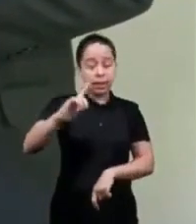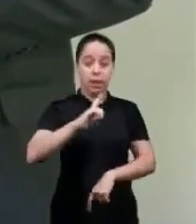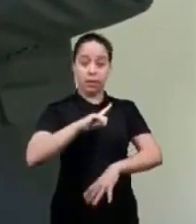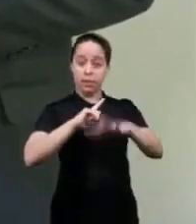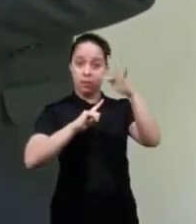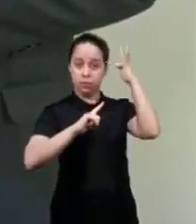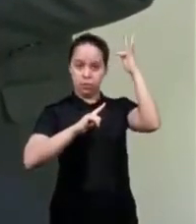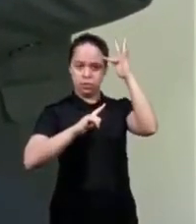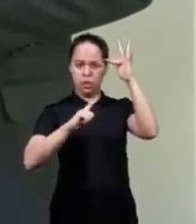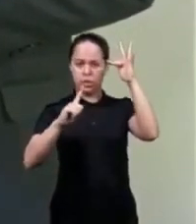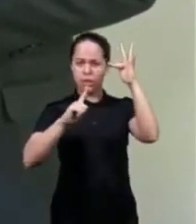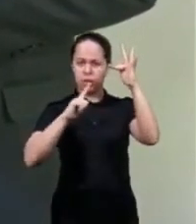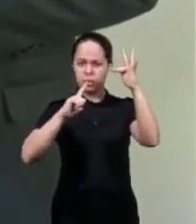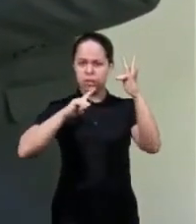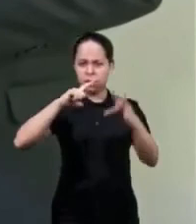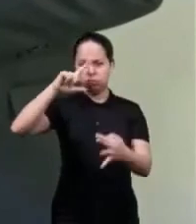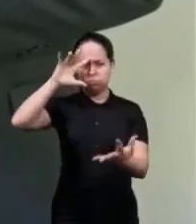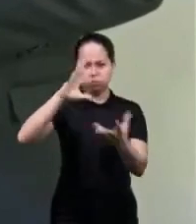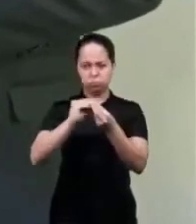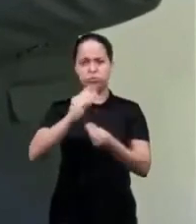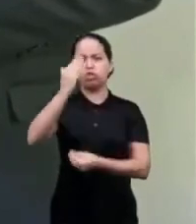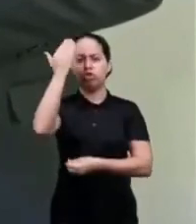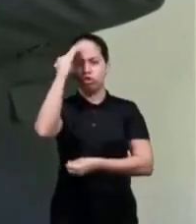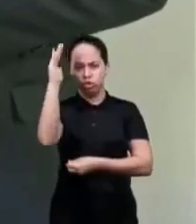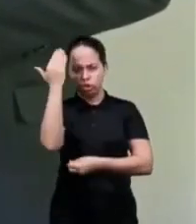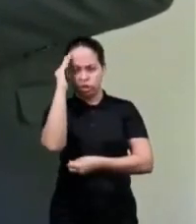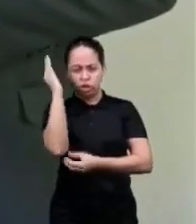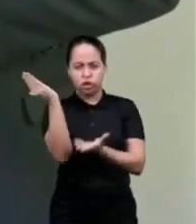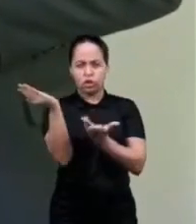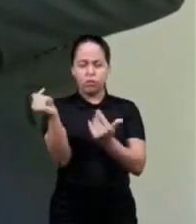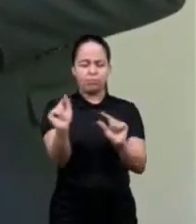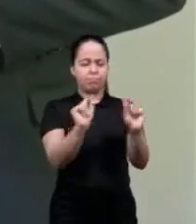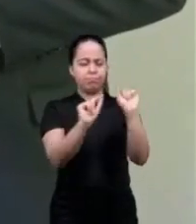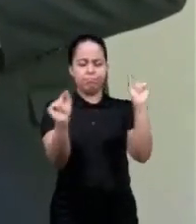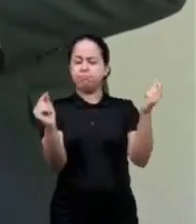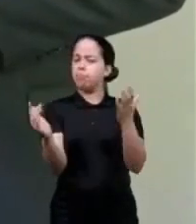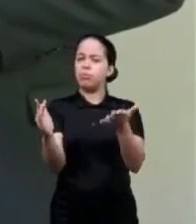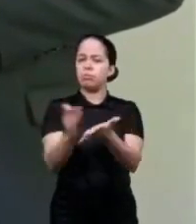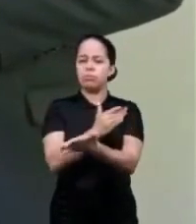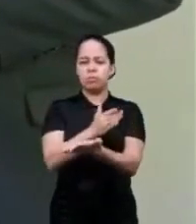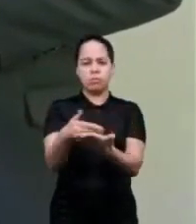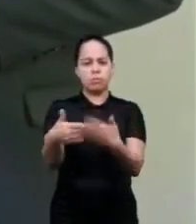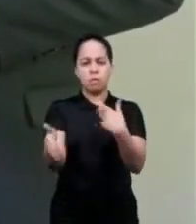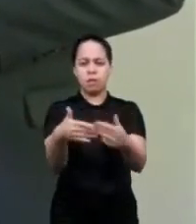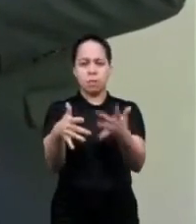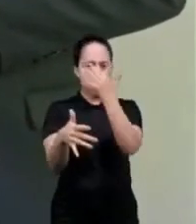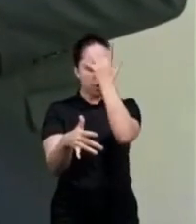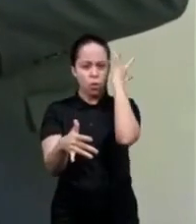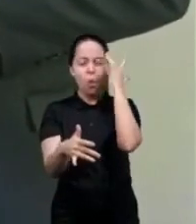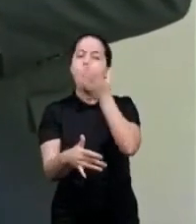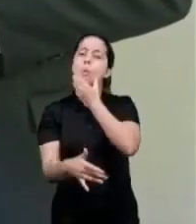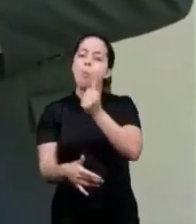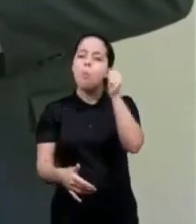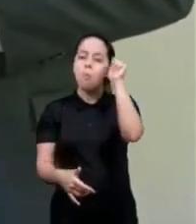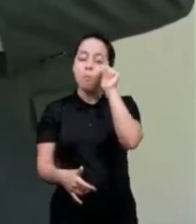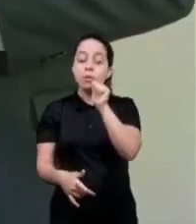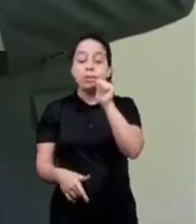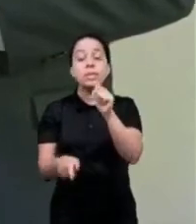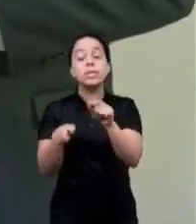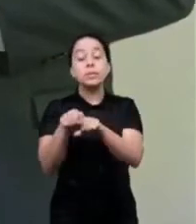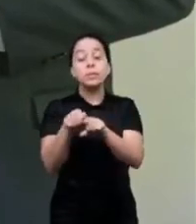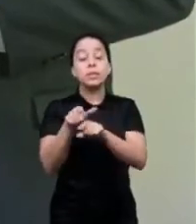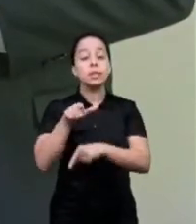philosophy of the youth and any man a man or a woman there is a philosophy